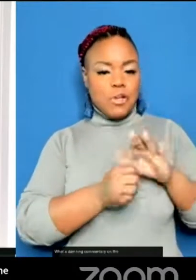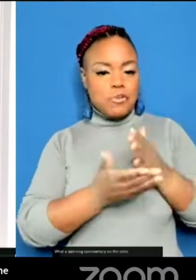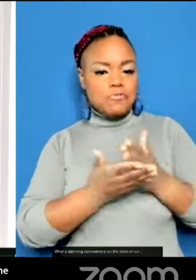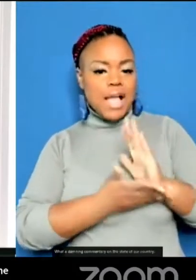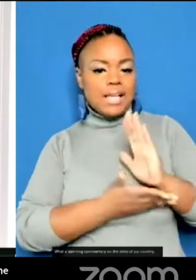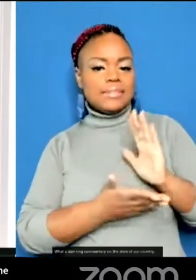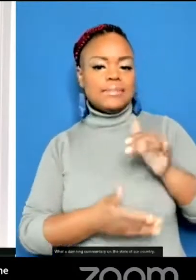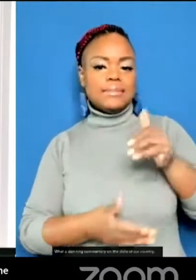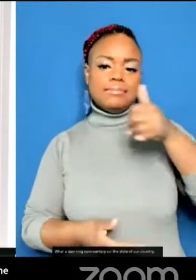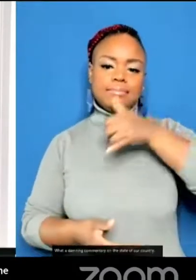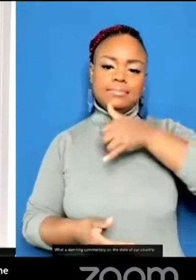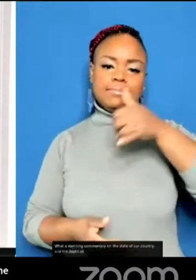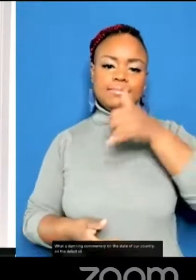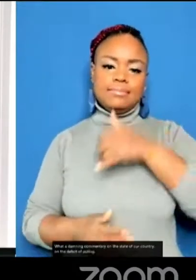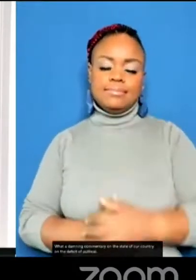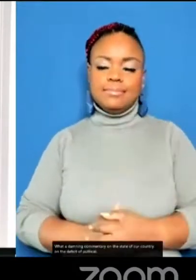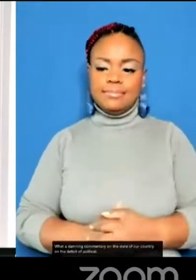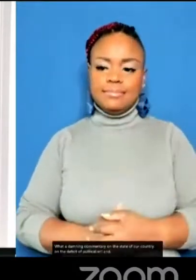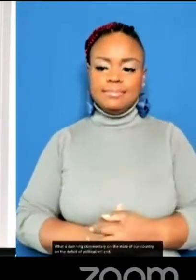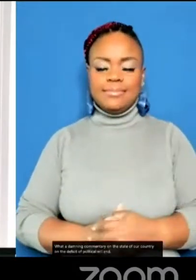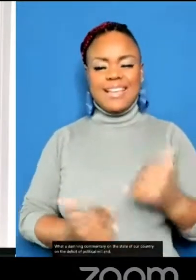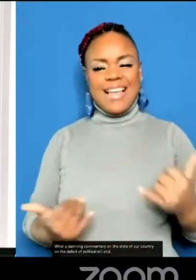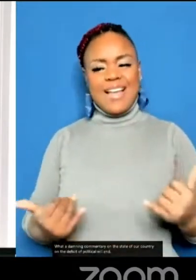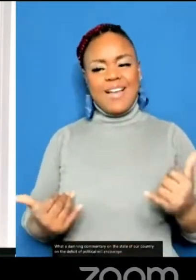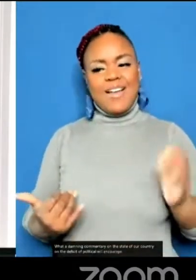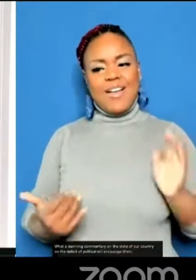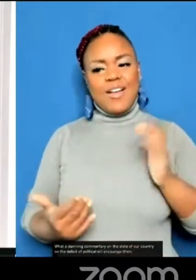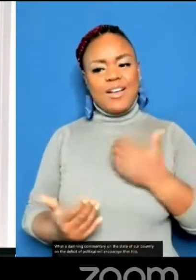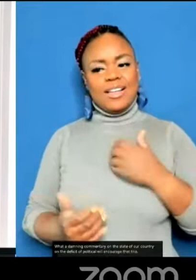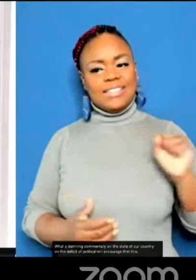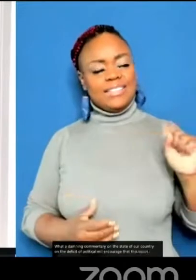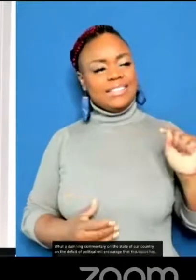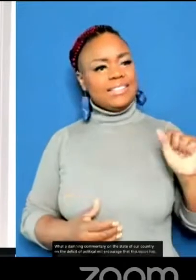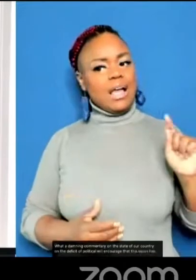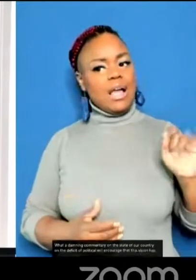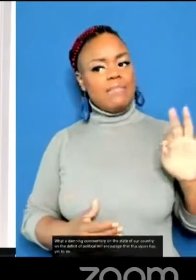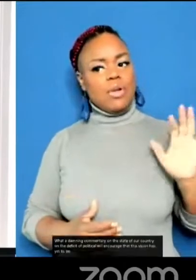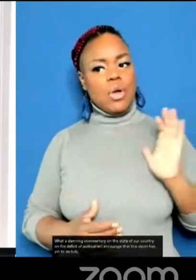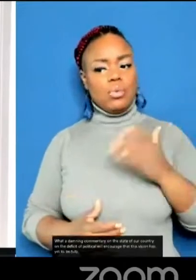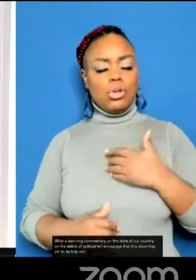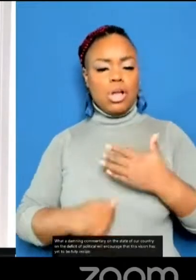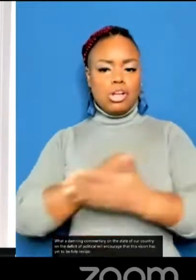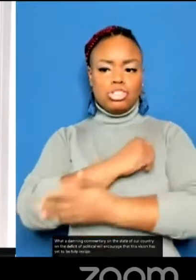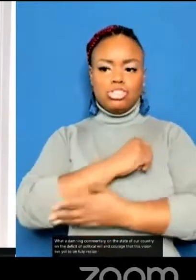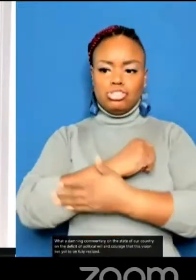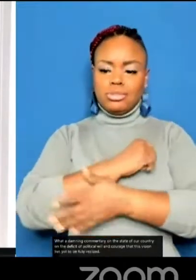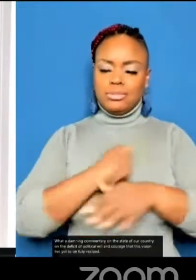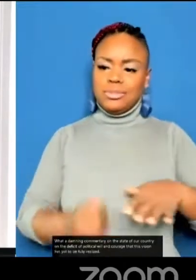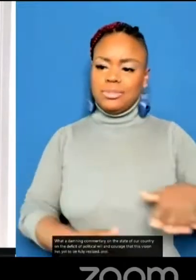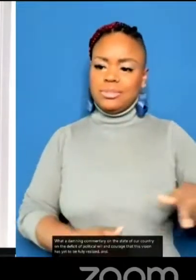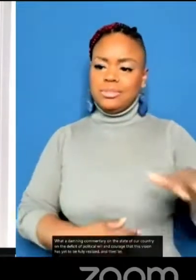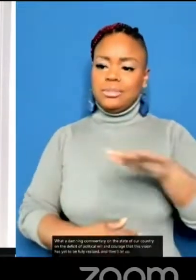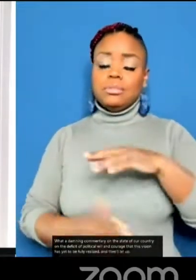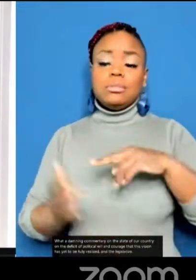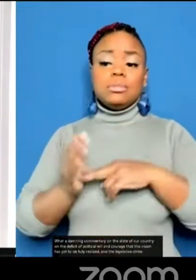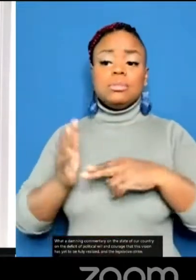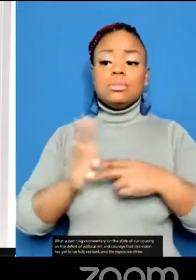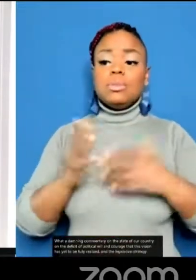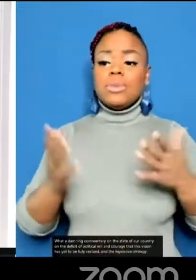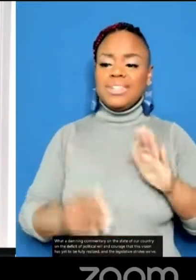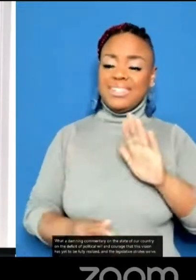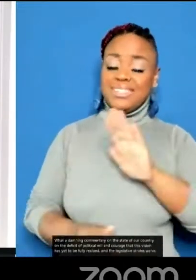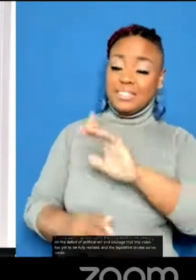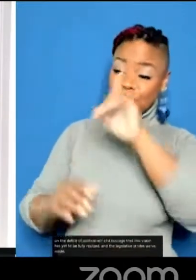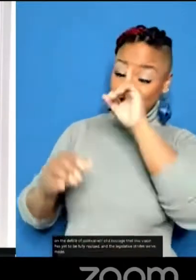our country, on the deficit of political will and courage that this vision has yet to be fully realized. And the legislative strides we've